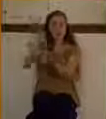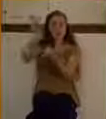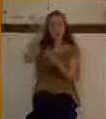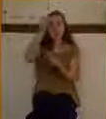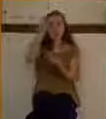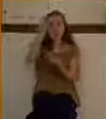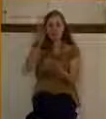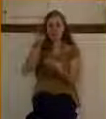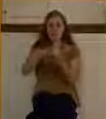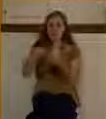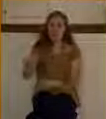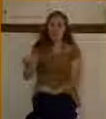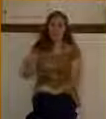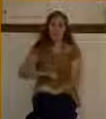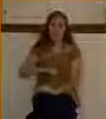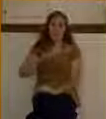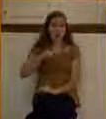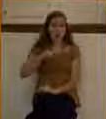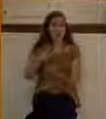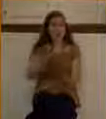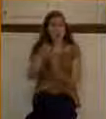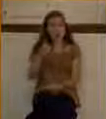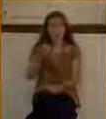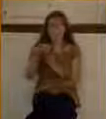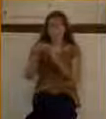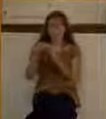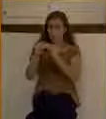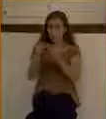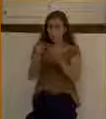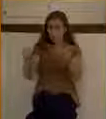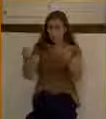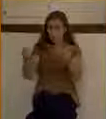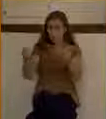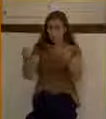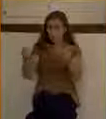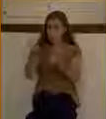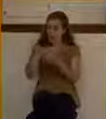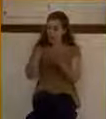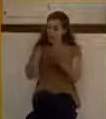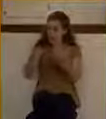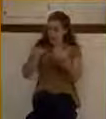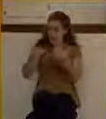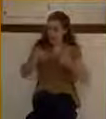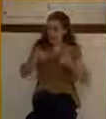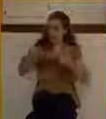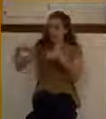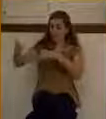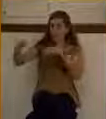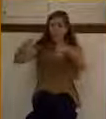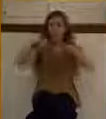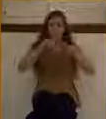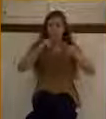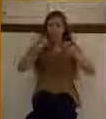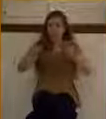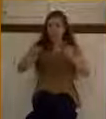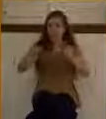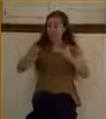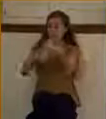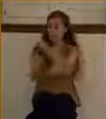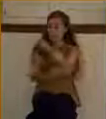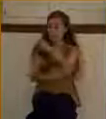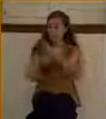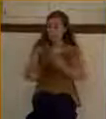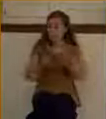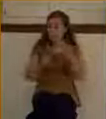self-ignorance. And Jesus said, well, then there's only one thing left for you to do. Sell everything you have, give it to the poor, and follow me. Now, again, Jesus wasn't laying down a